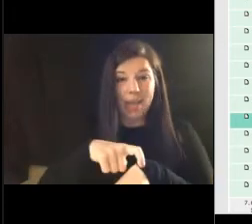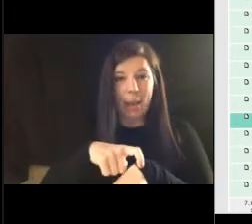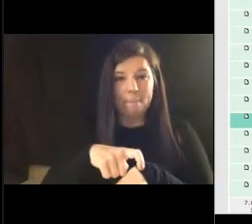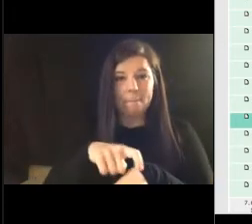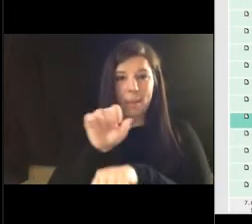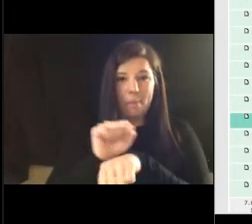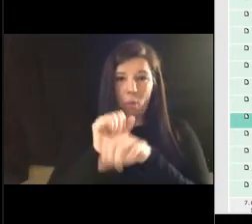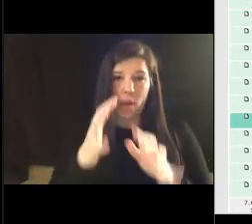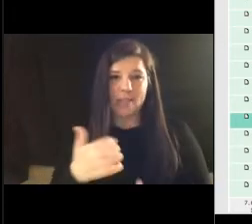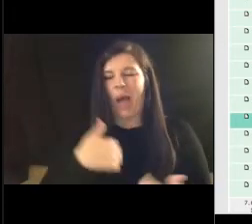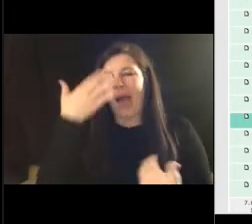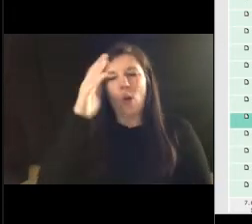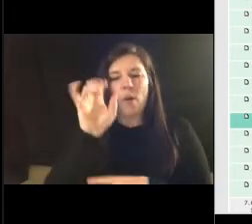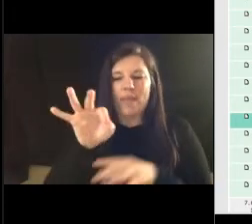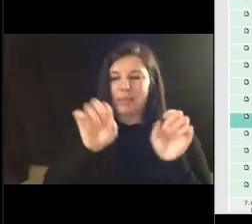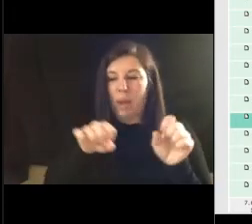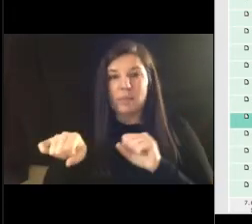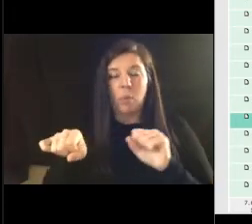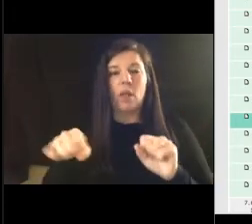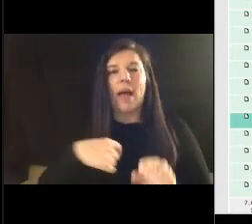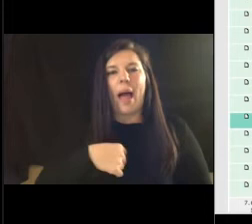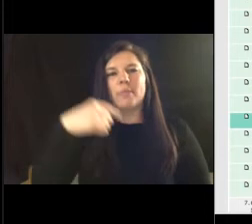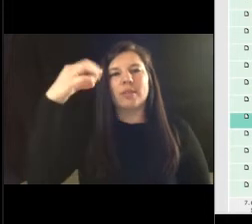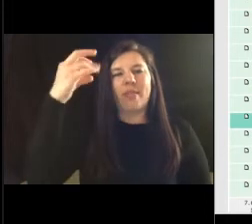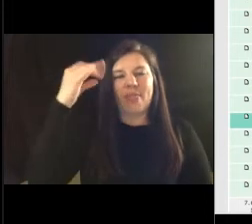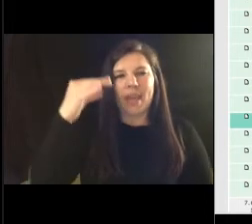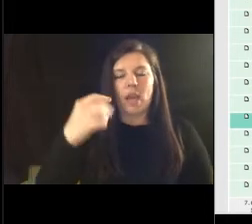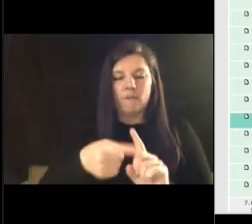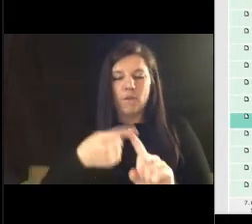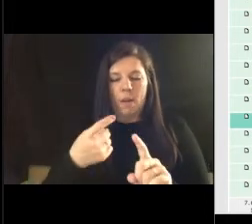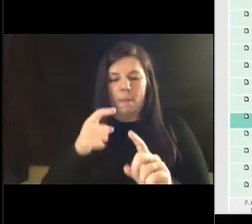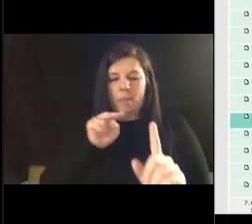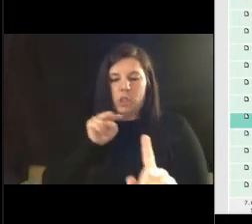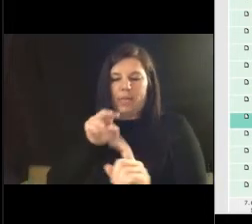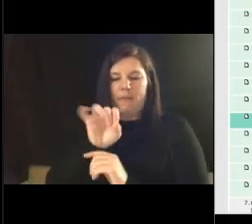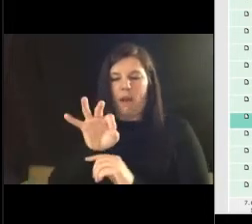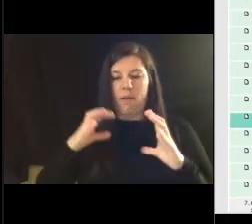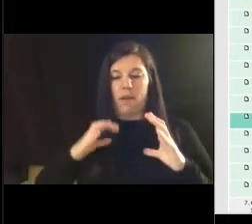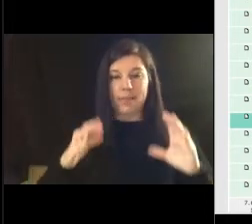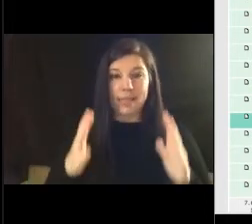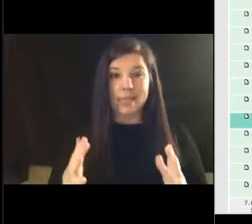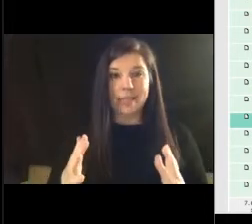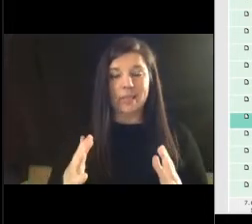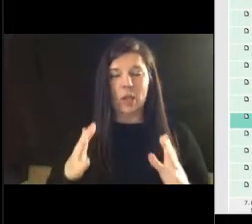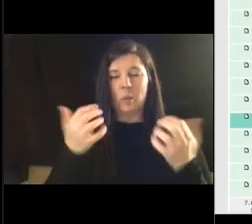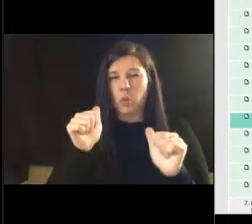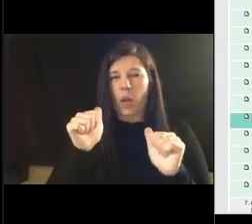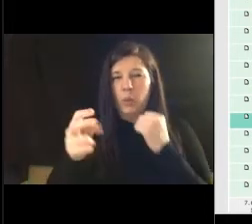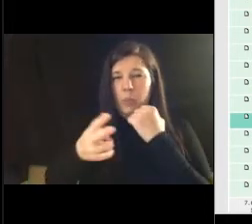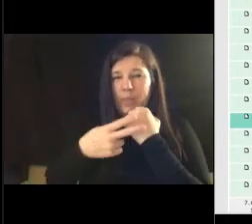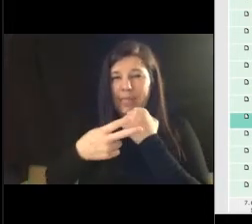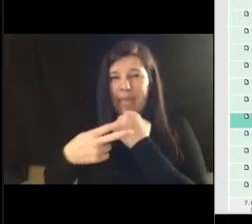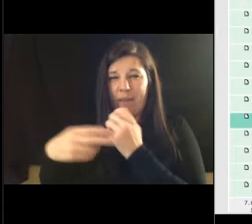don't know if that's even feasible i'm just thinking from civilian side right you know what we can do to kind of save i think